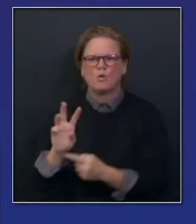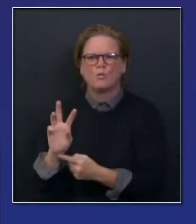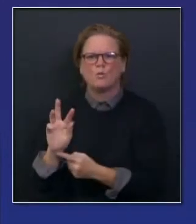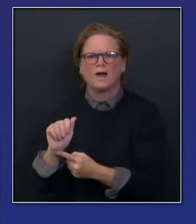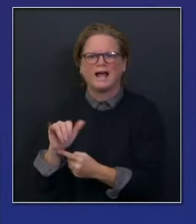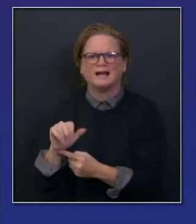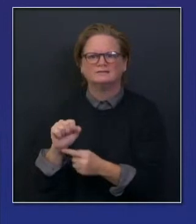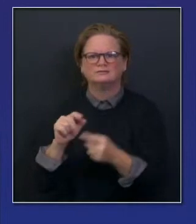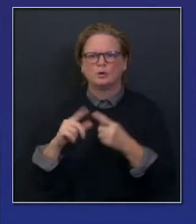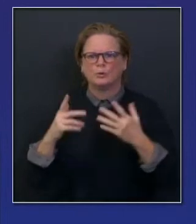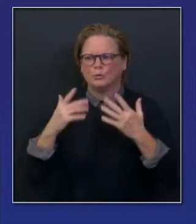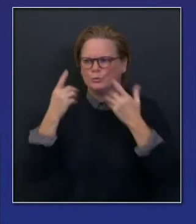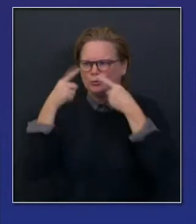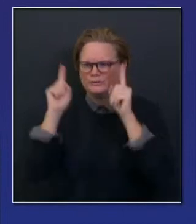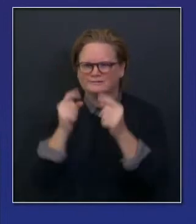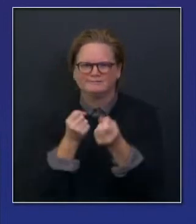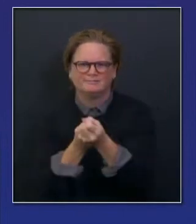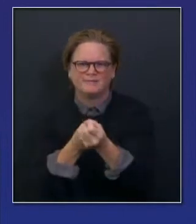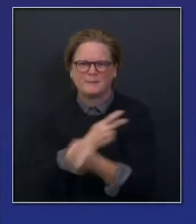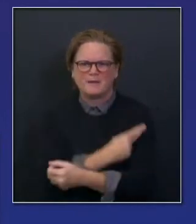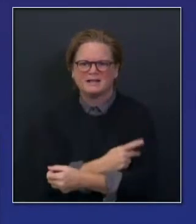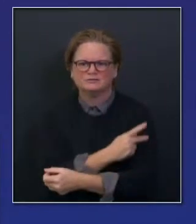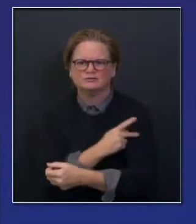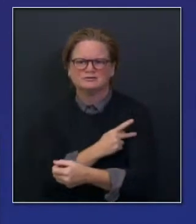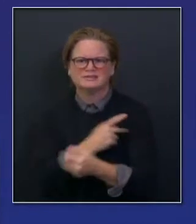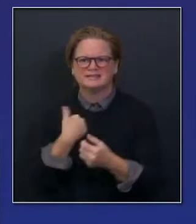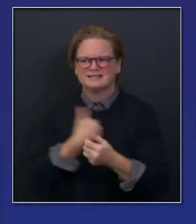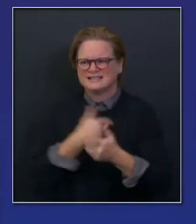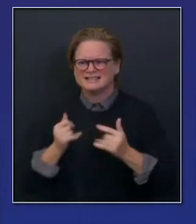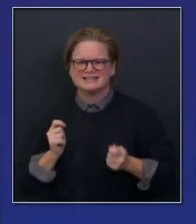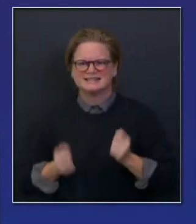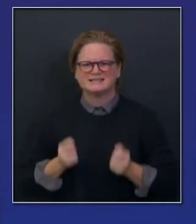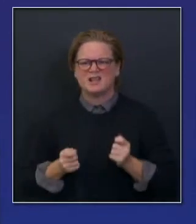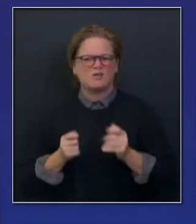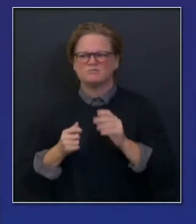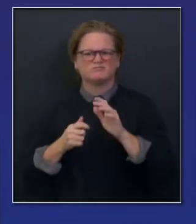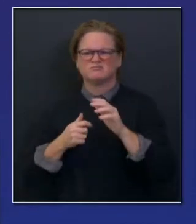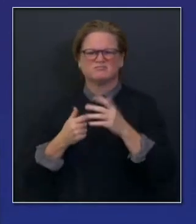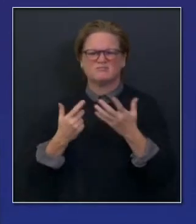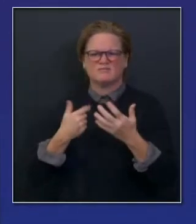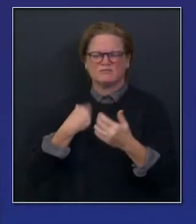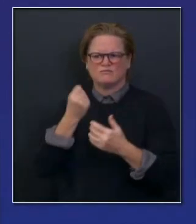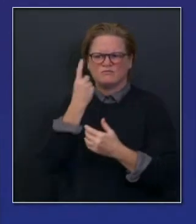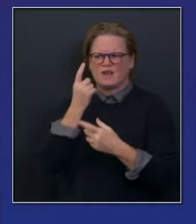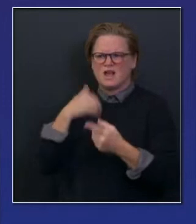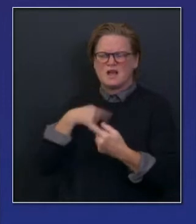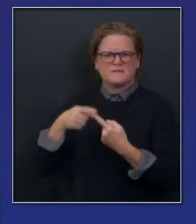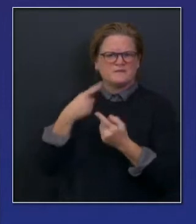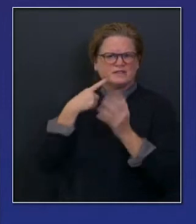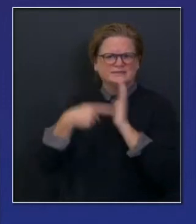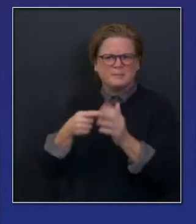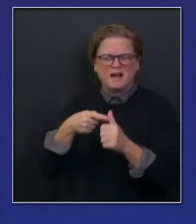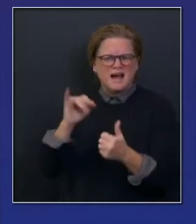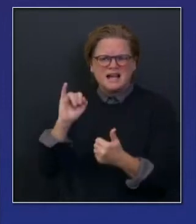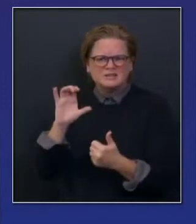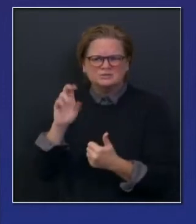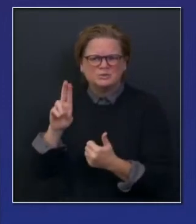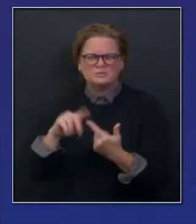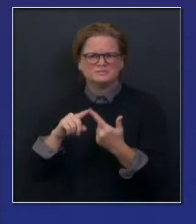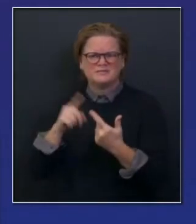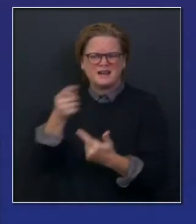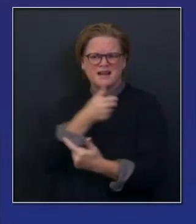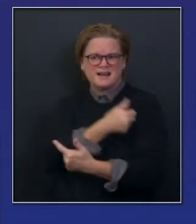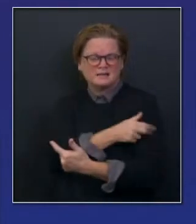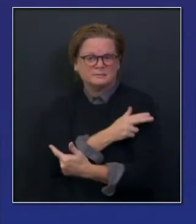look a little bit differently in terms of our staffing needs. ICU, step-down units, telemetry units, as well as our emergency medical services and our